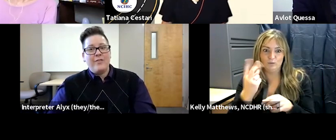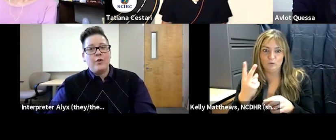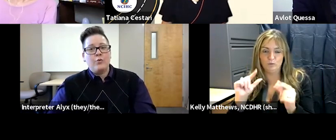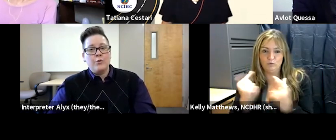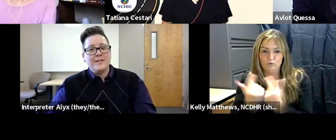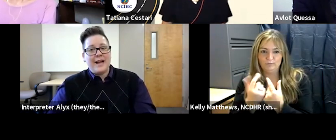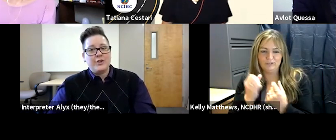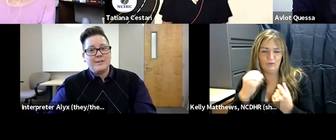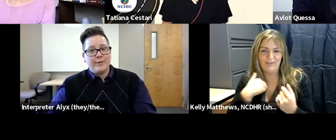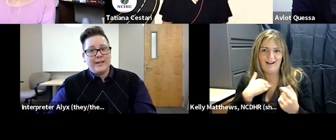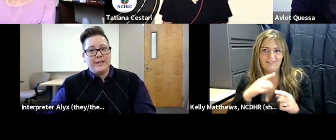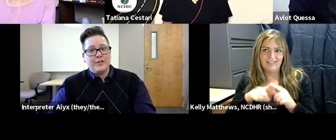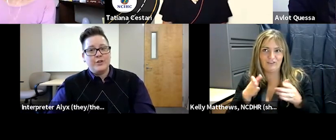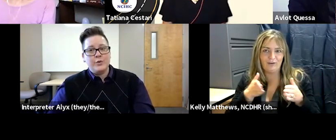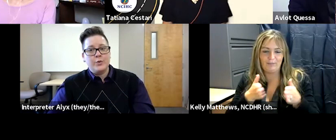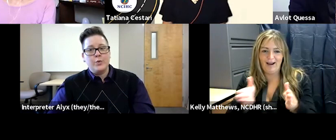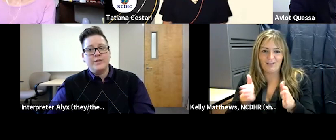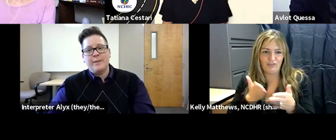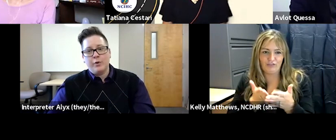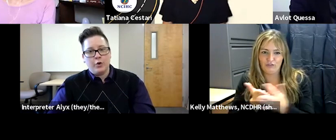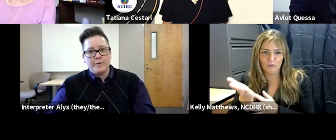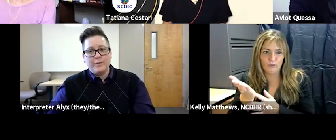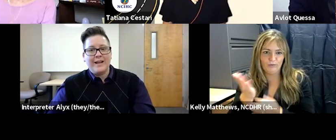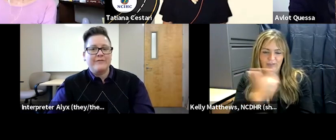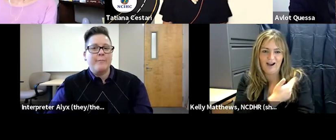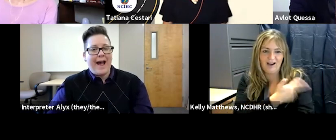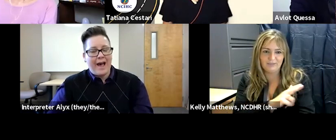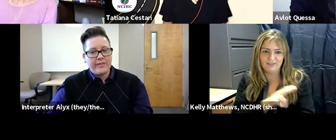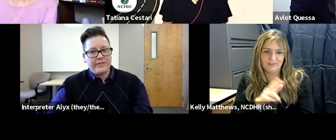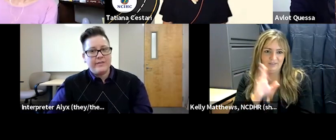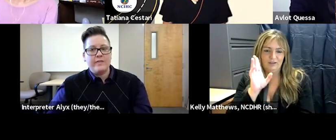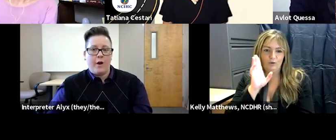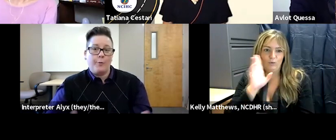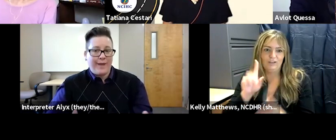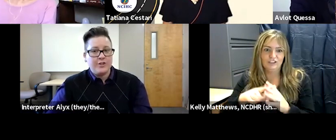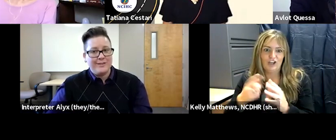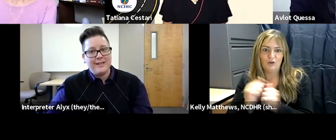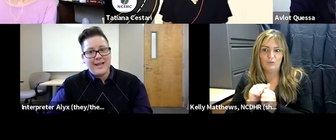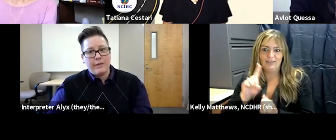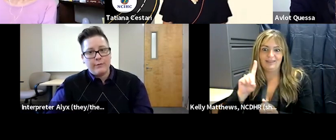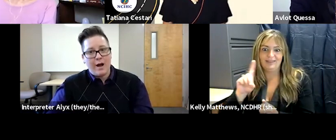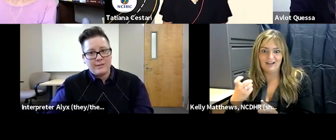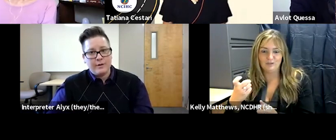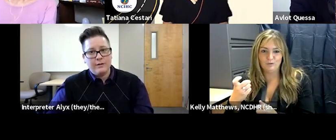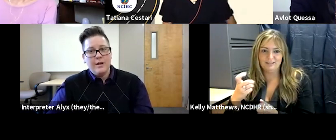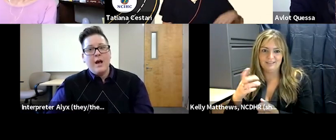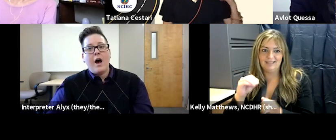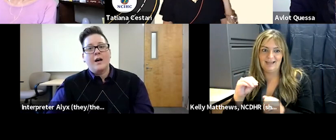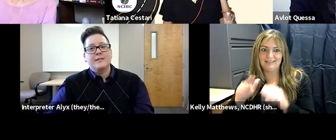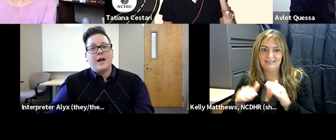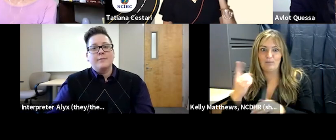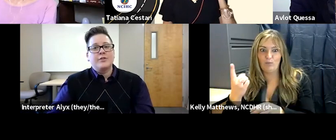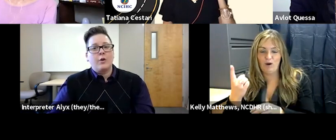and the group is actually split into two separate groups we've got different paths that our patients can take through the hospital